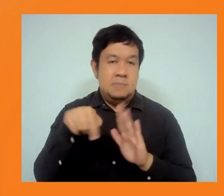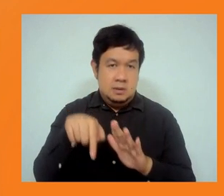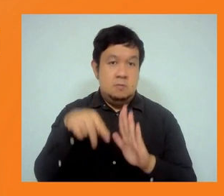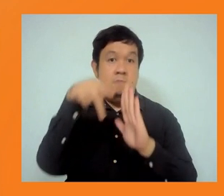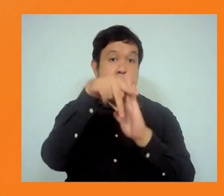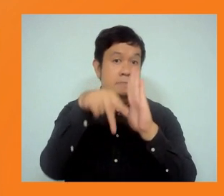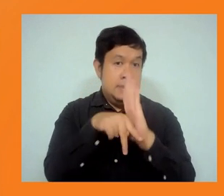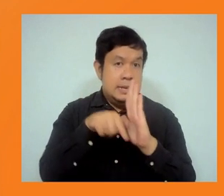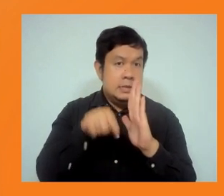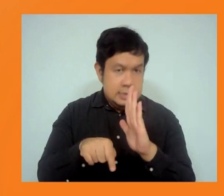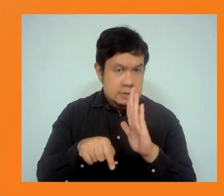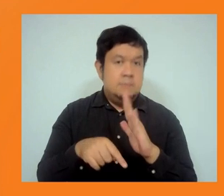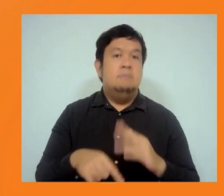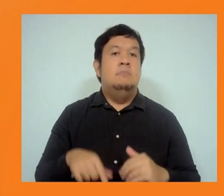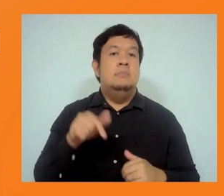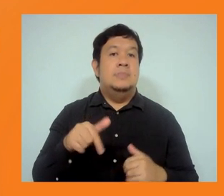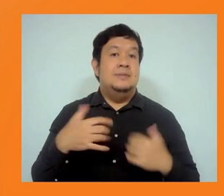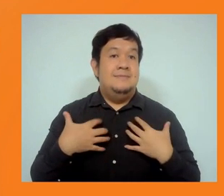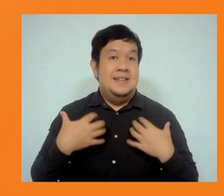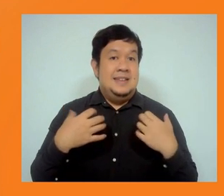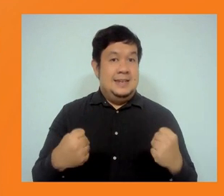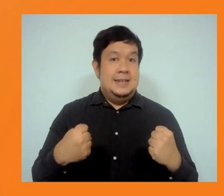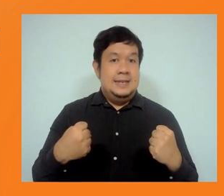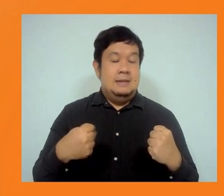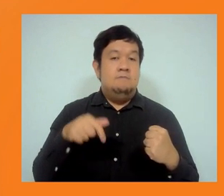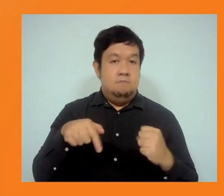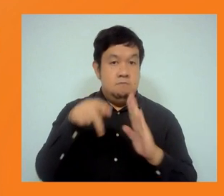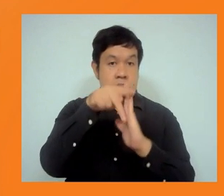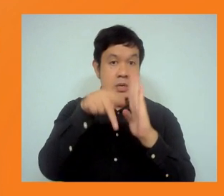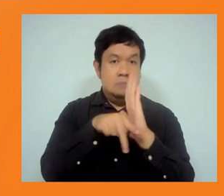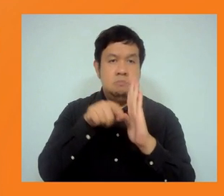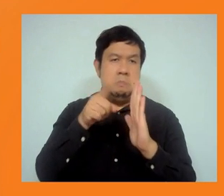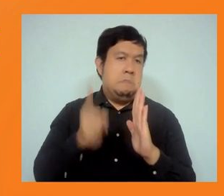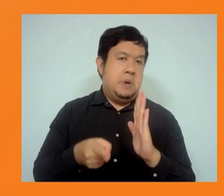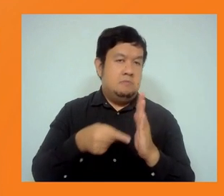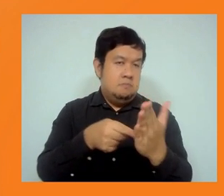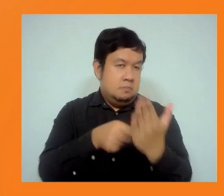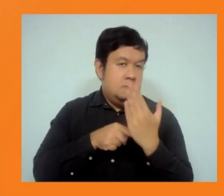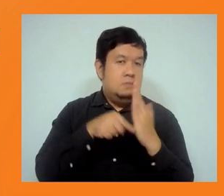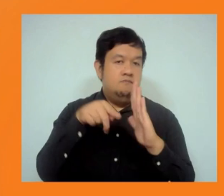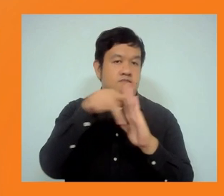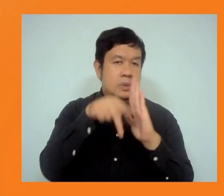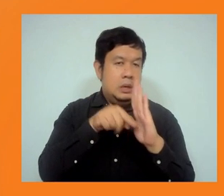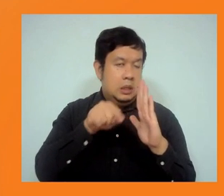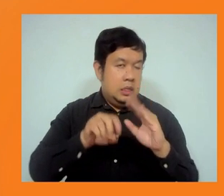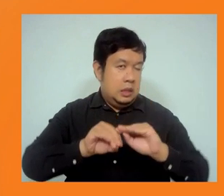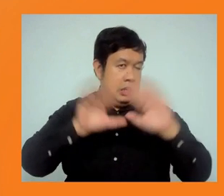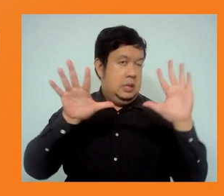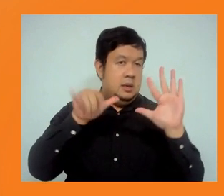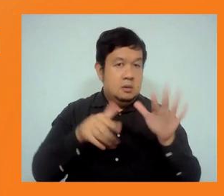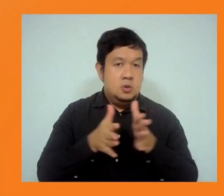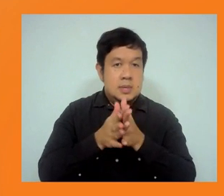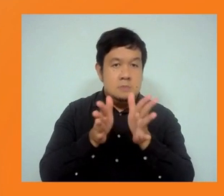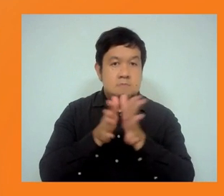the policy and make sure that the requirements are absolutely clear and broader and more detailed and to have elaborated